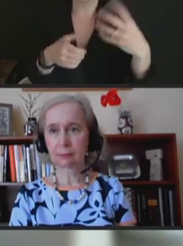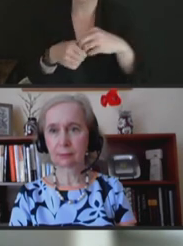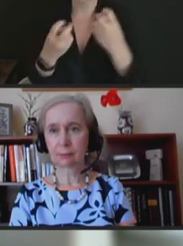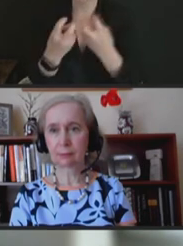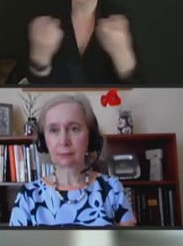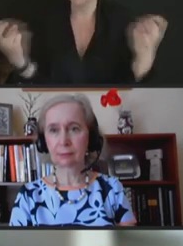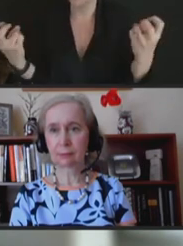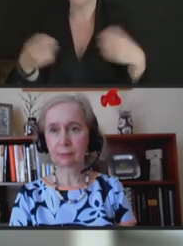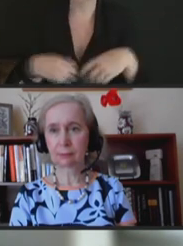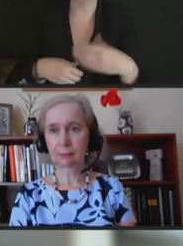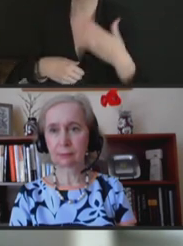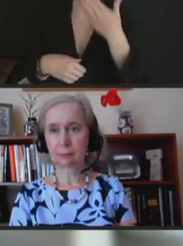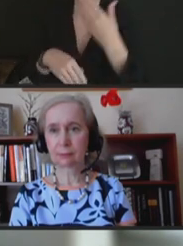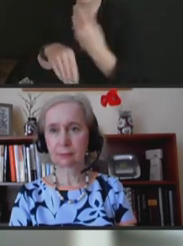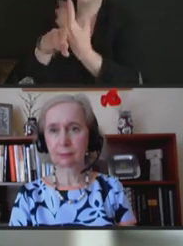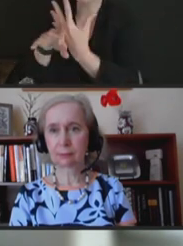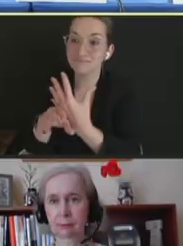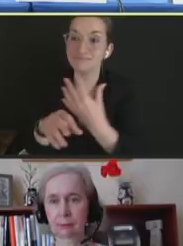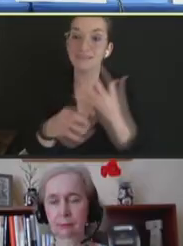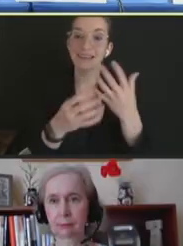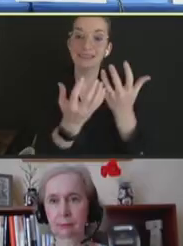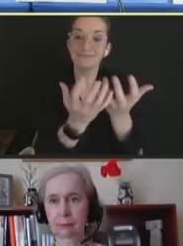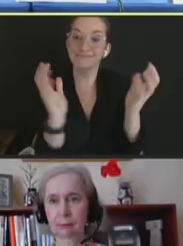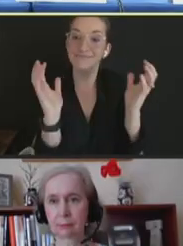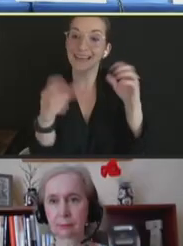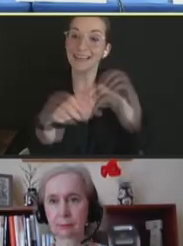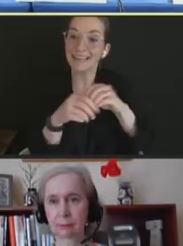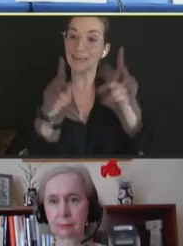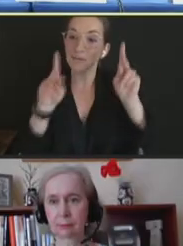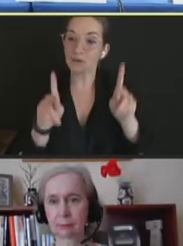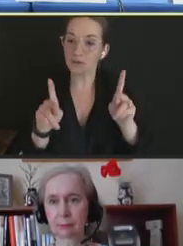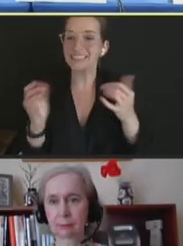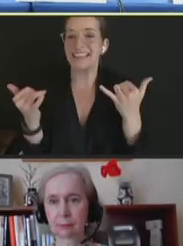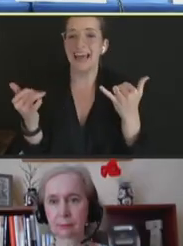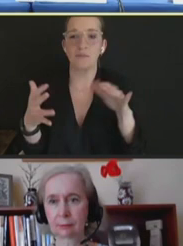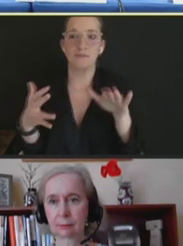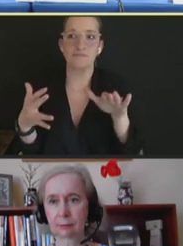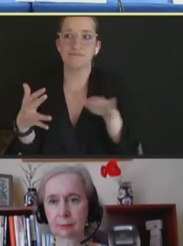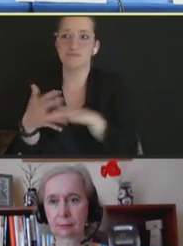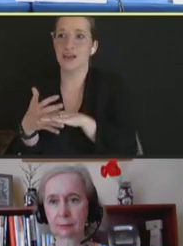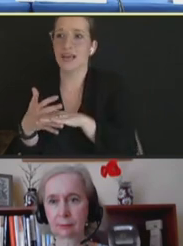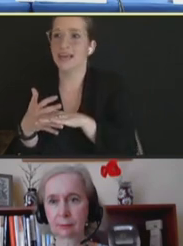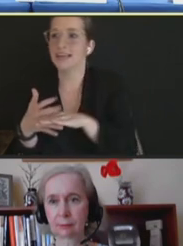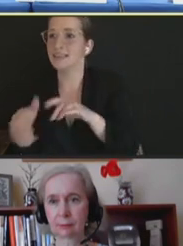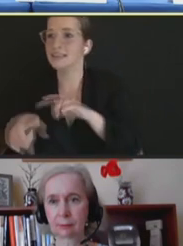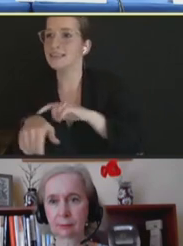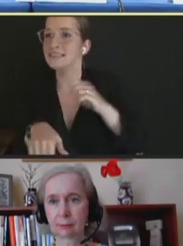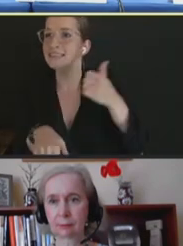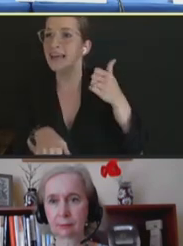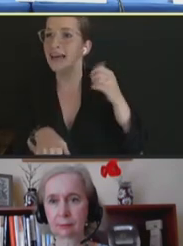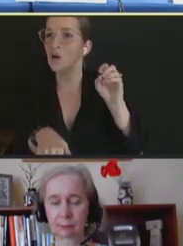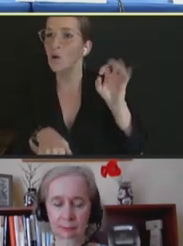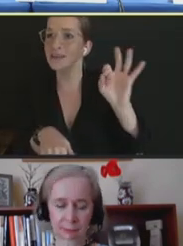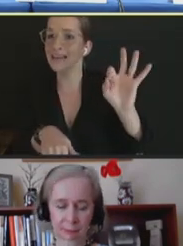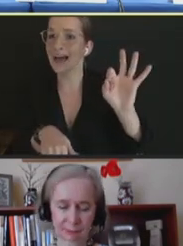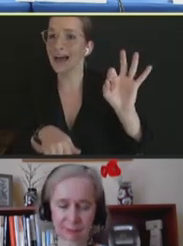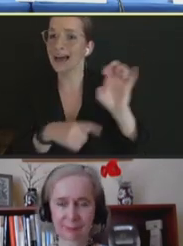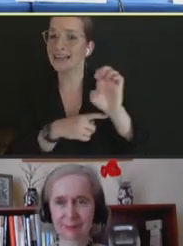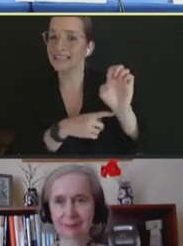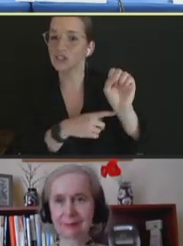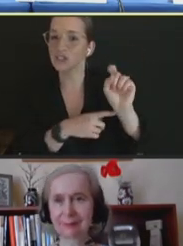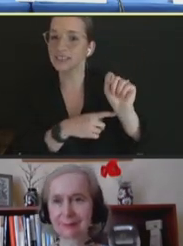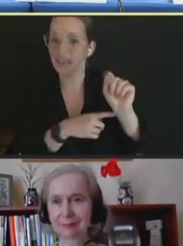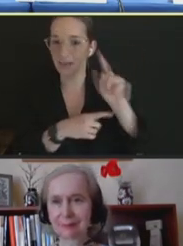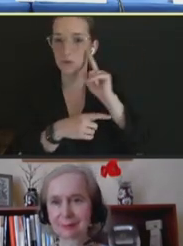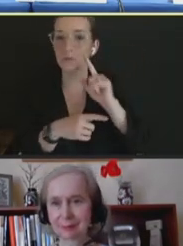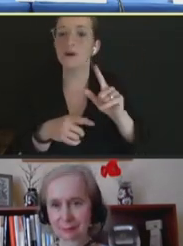room. We're now going to go to a break. I have 10.09 Eastern Time. We will reconvene at 10